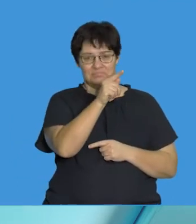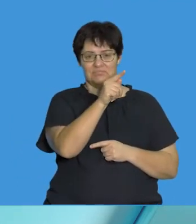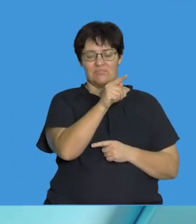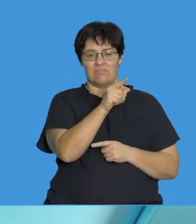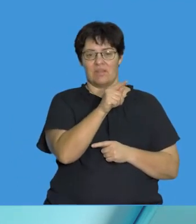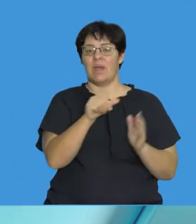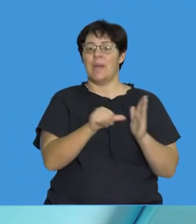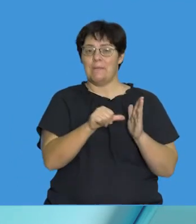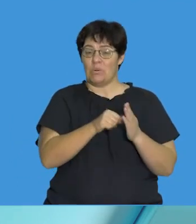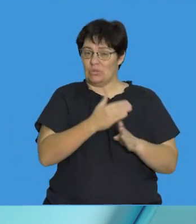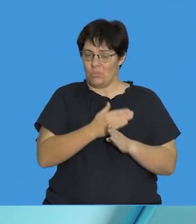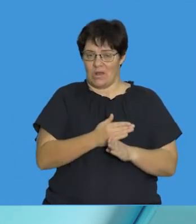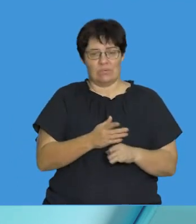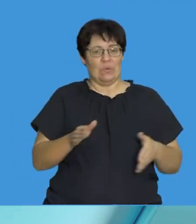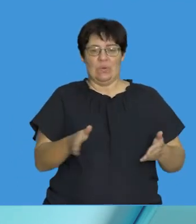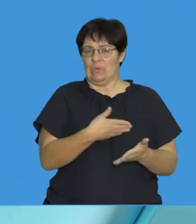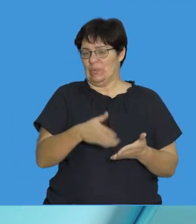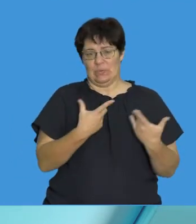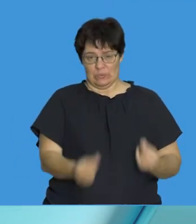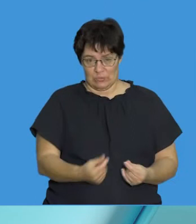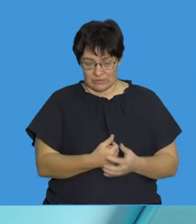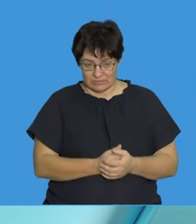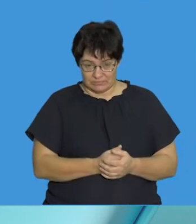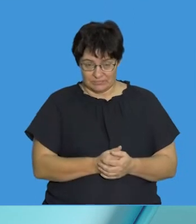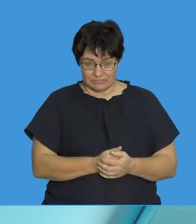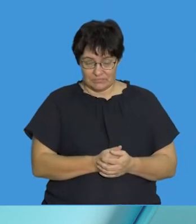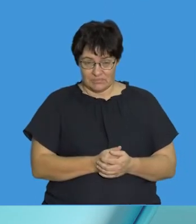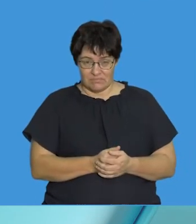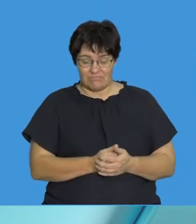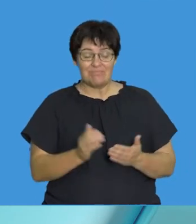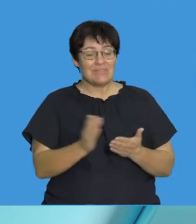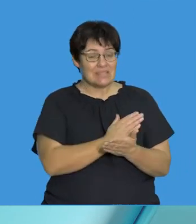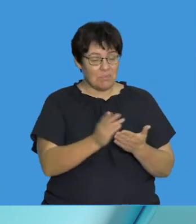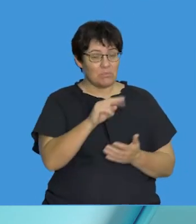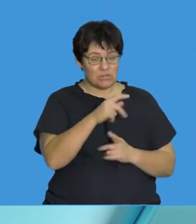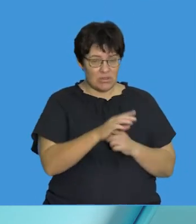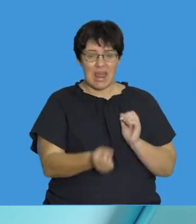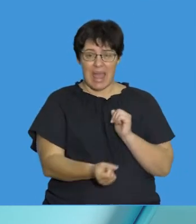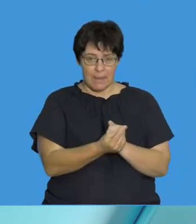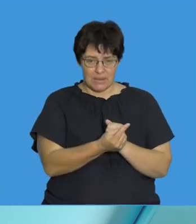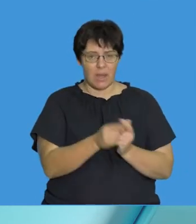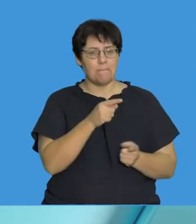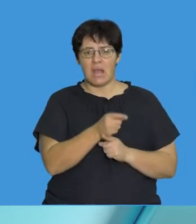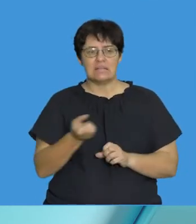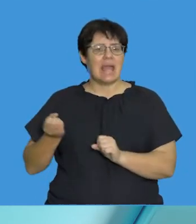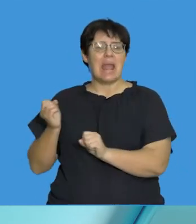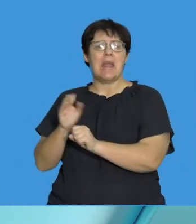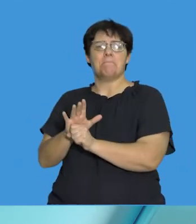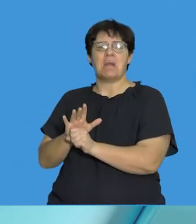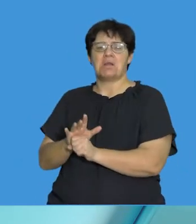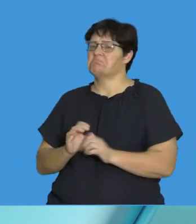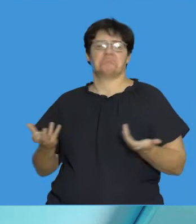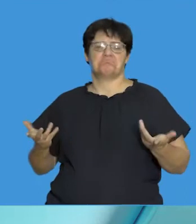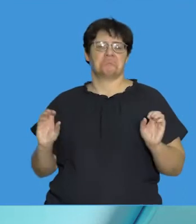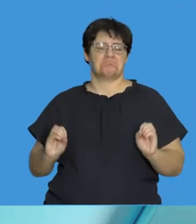not carry out an important function. Sometimes, we see that certain mutations may occur but not have a significant impact on the